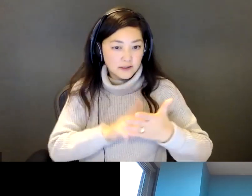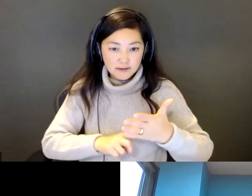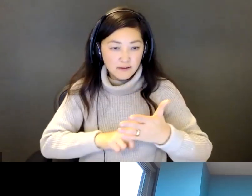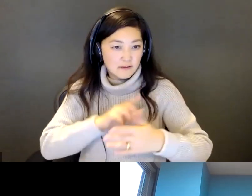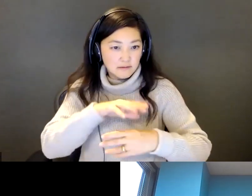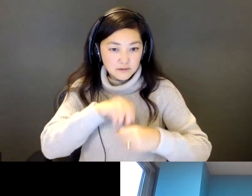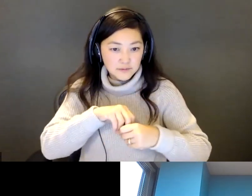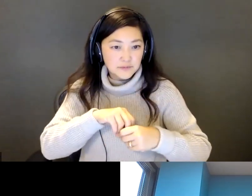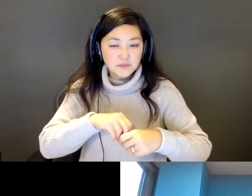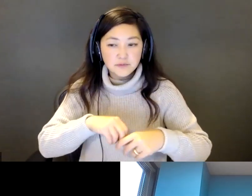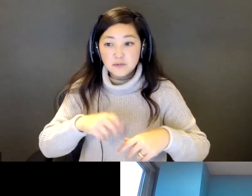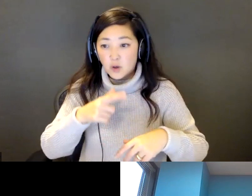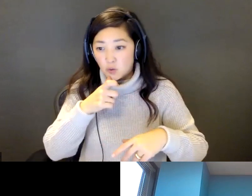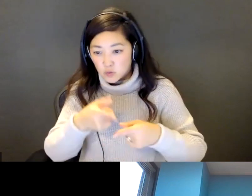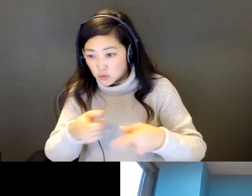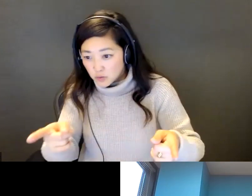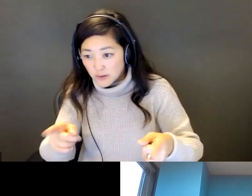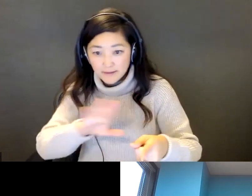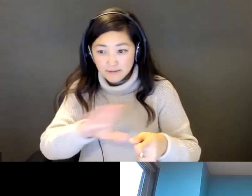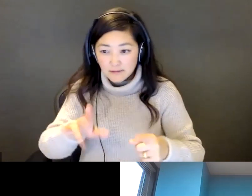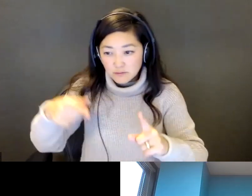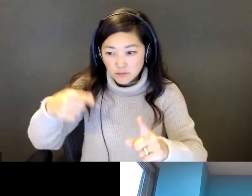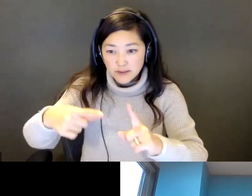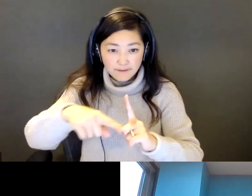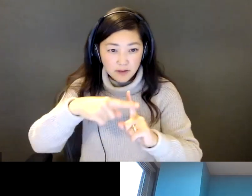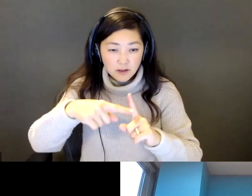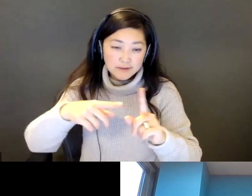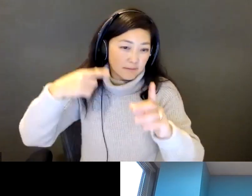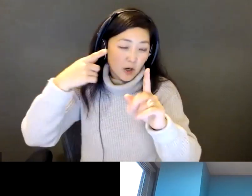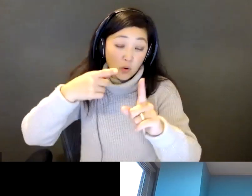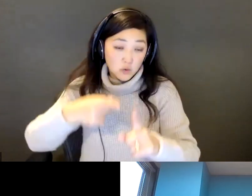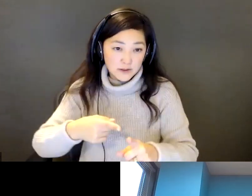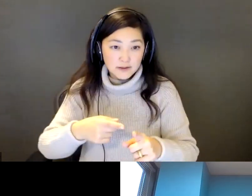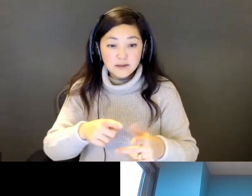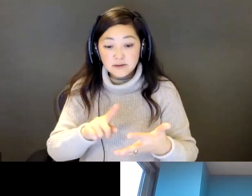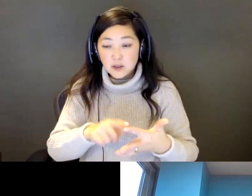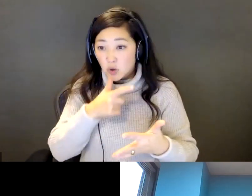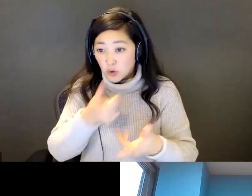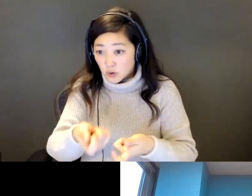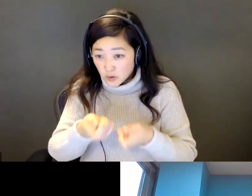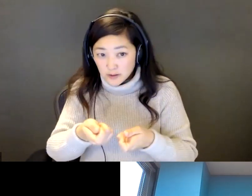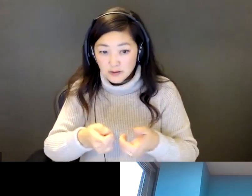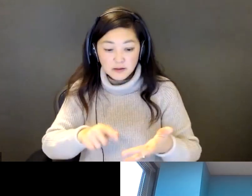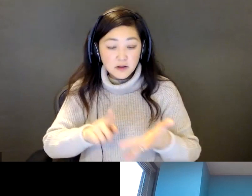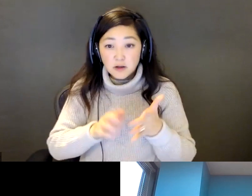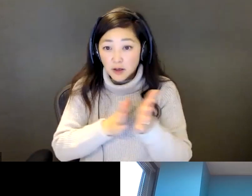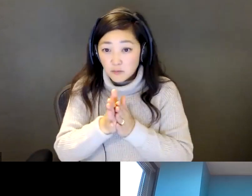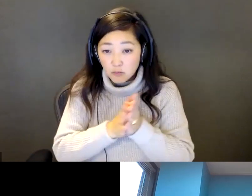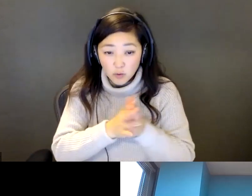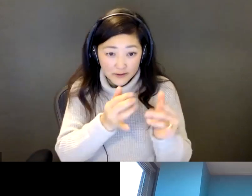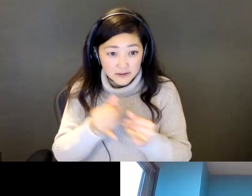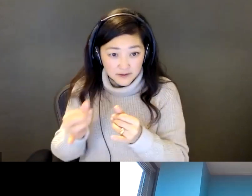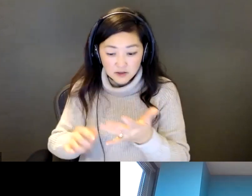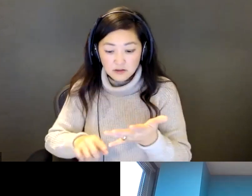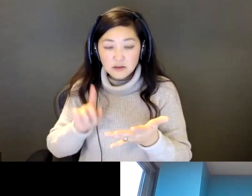into account the audience and their specific goals. A recruitment strategy that attracts motivated individuals, strong